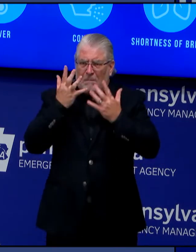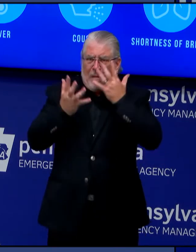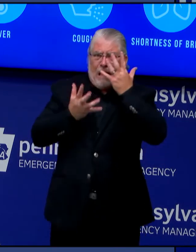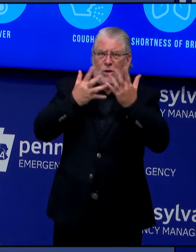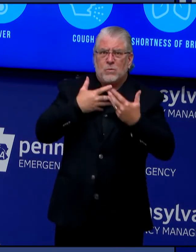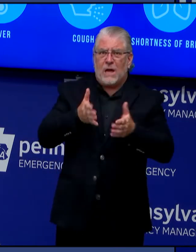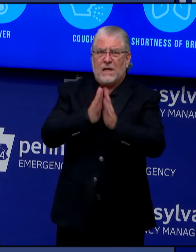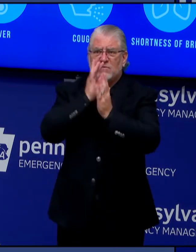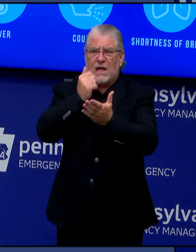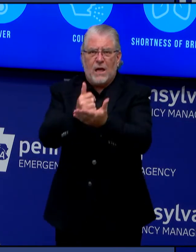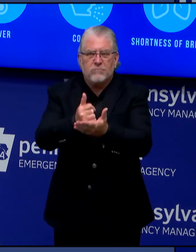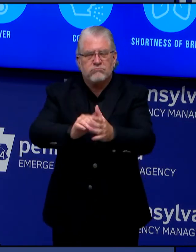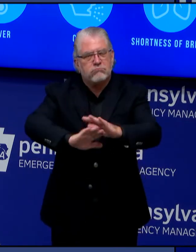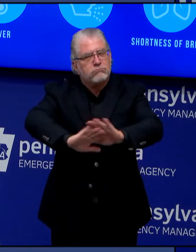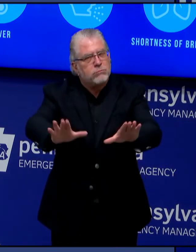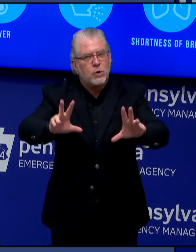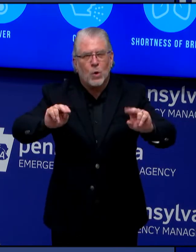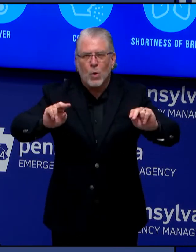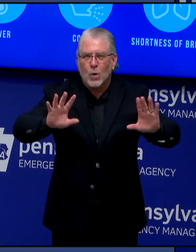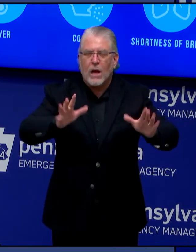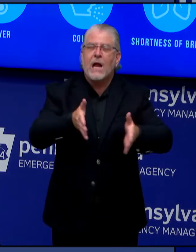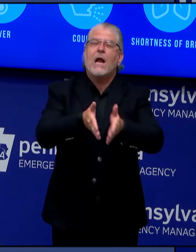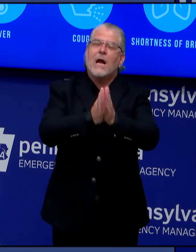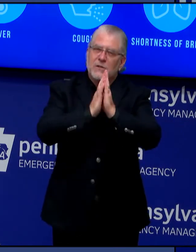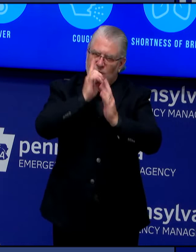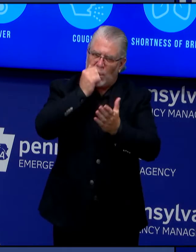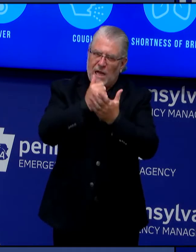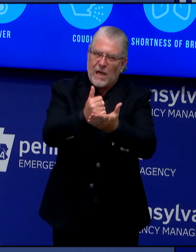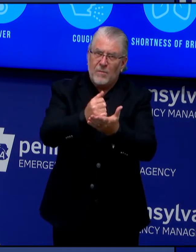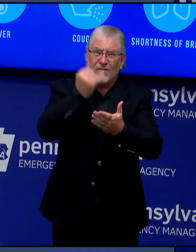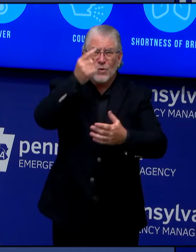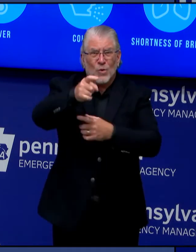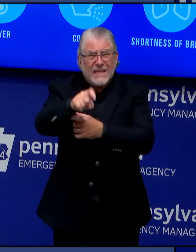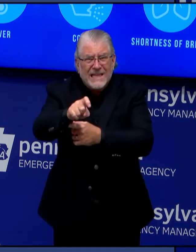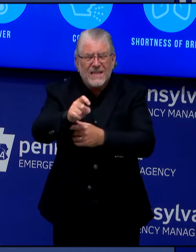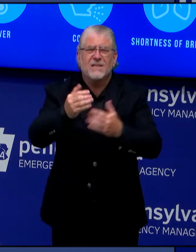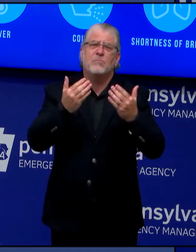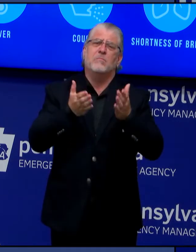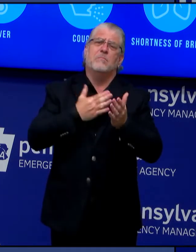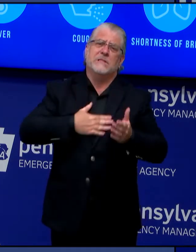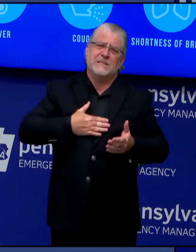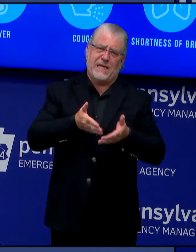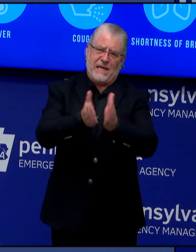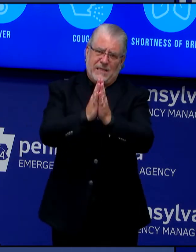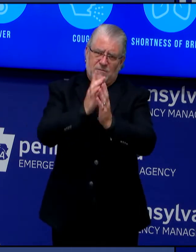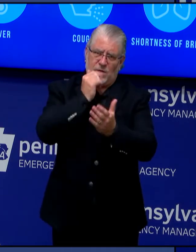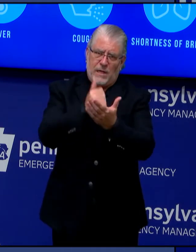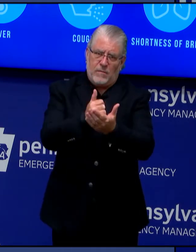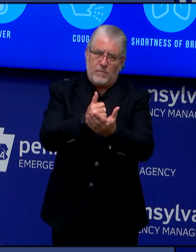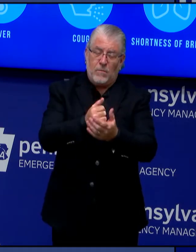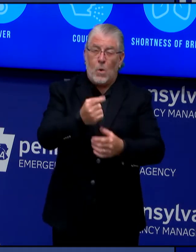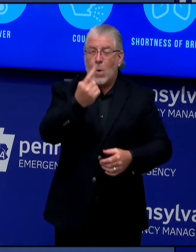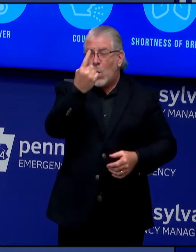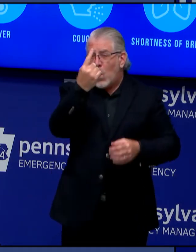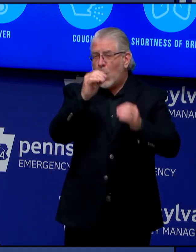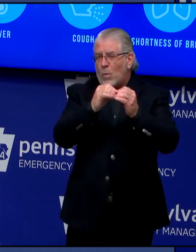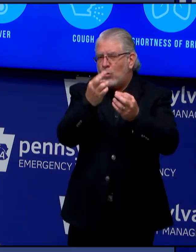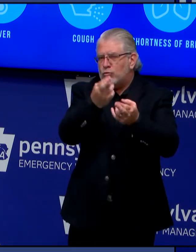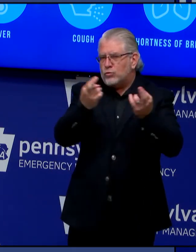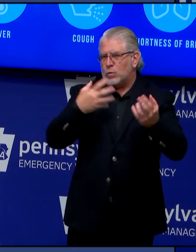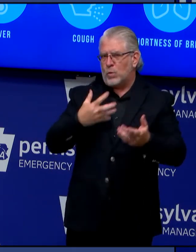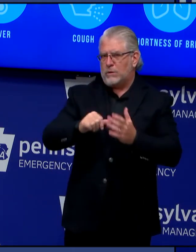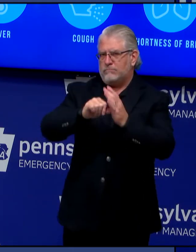Before I take questions, there's just one more resource that I want to highlight. The uncertain economic climate is surely